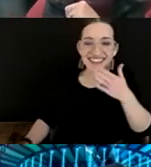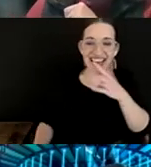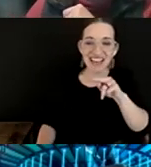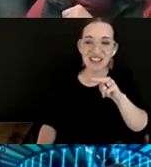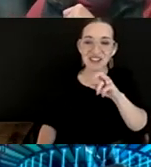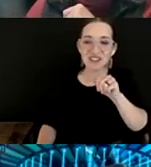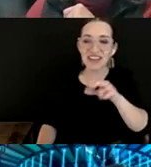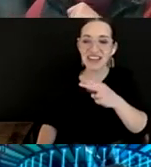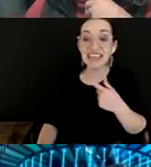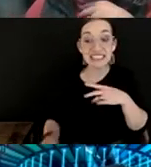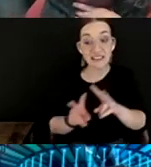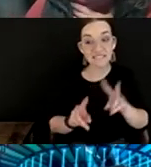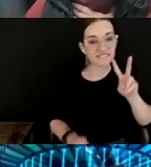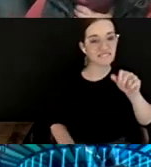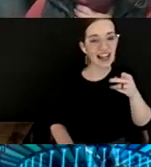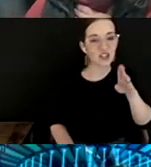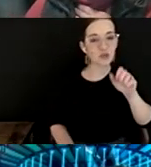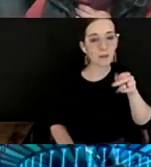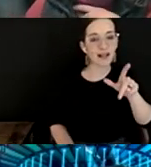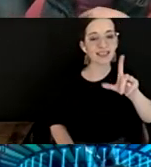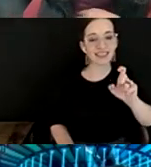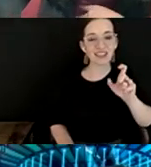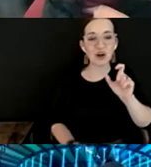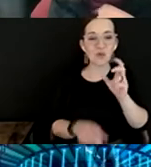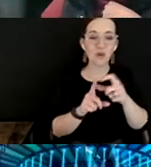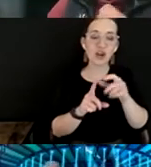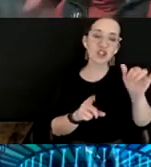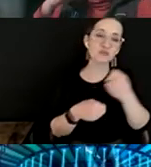It's a valuable word. You know, you really just made my day.